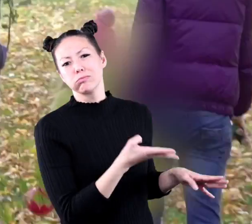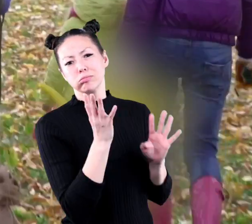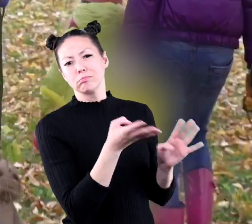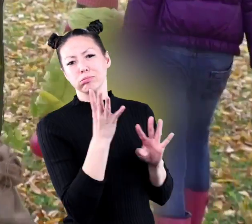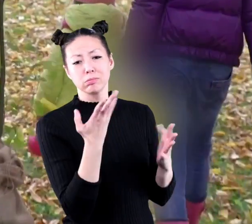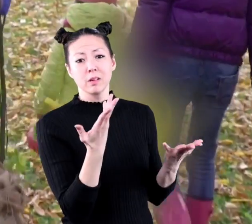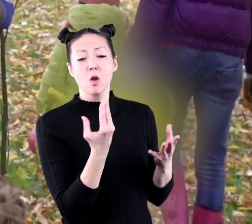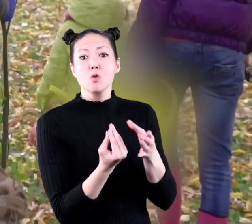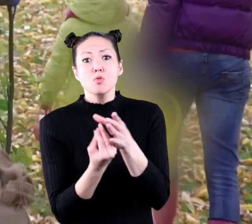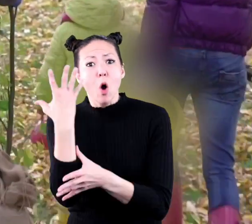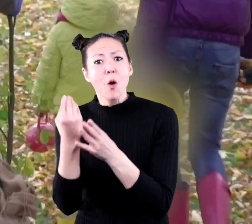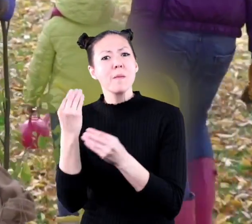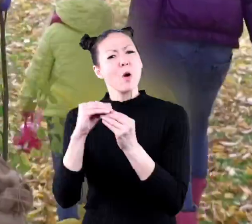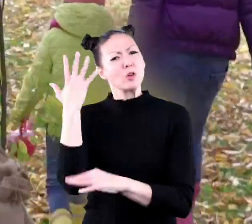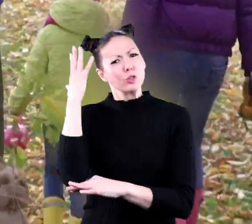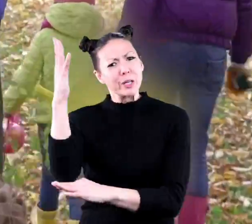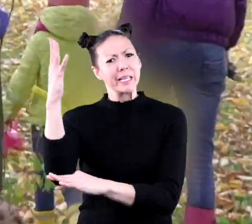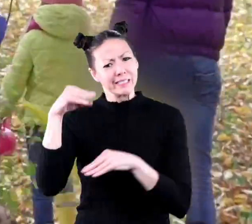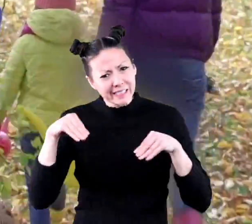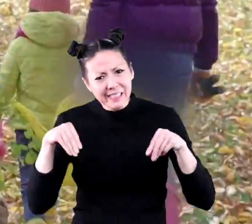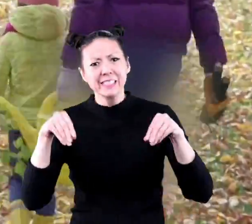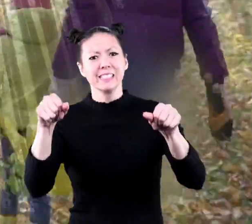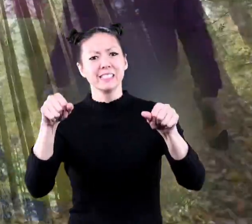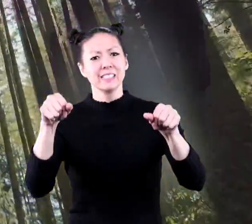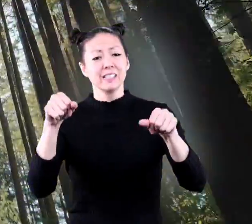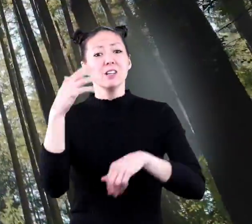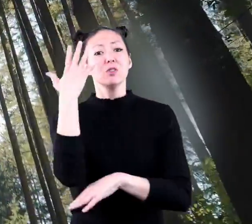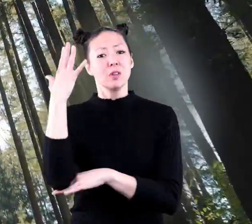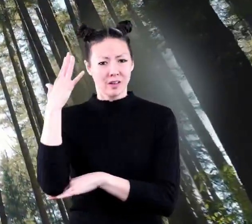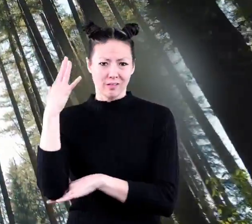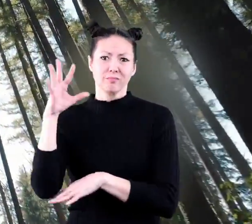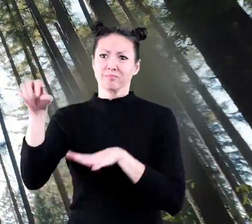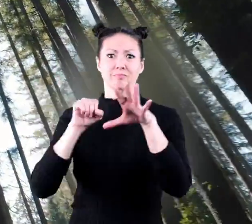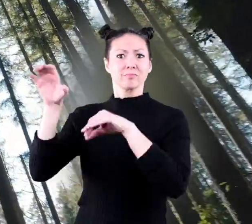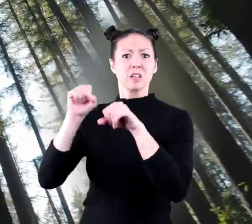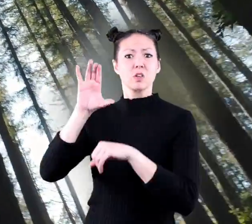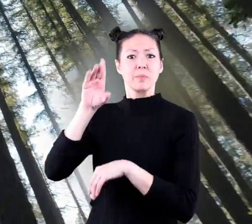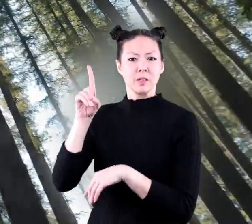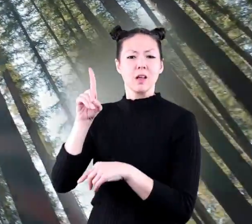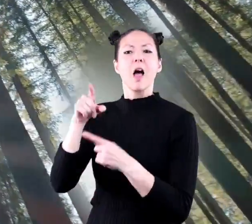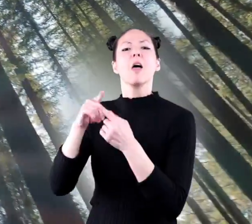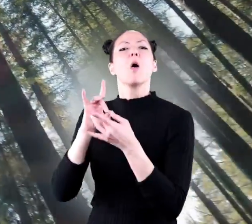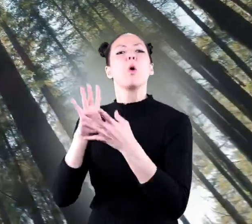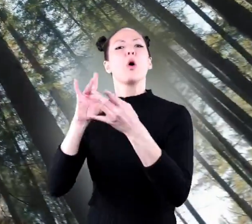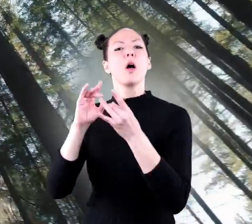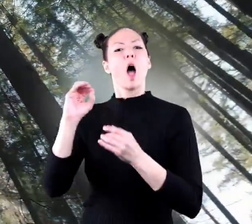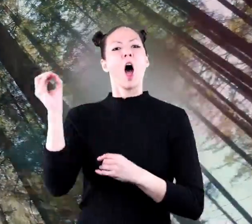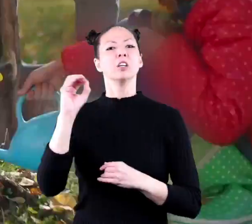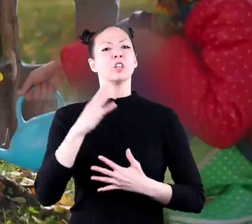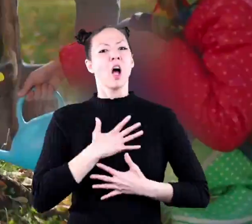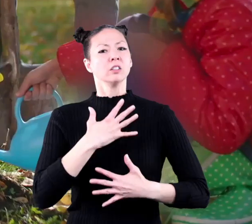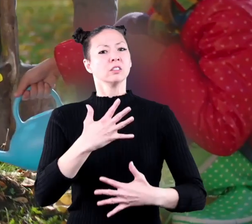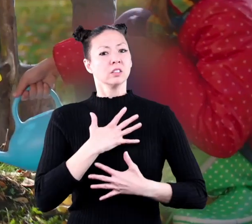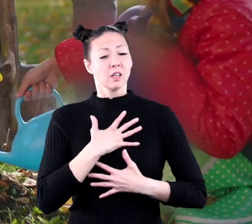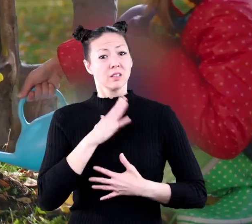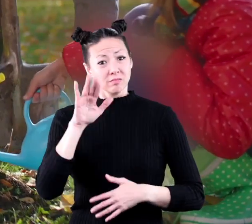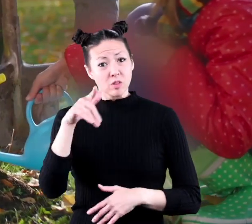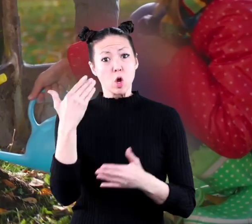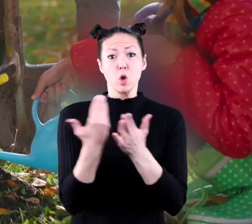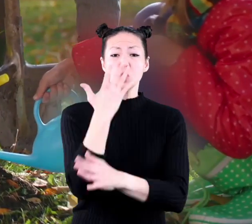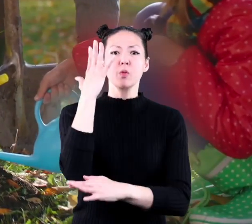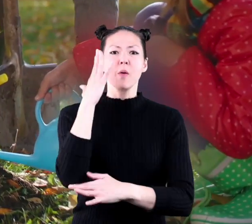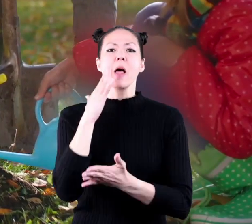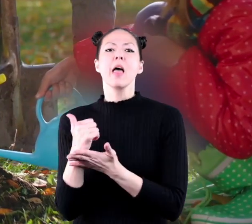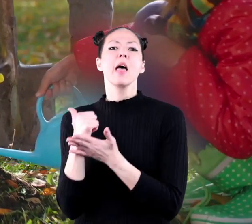Grow a tree! Trees take in carbon dioxide and release oxygen. So new trees are